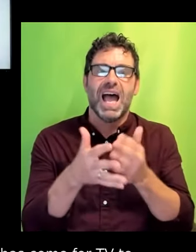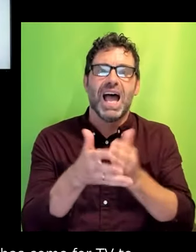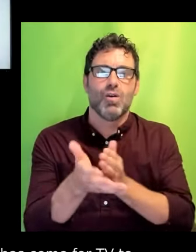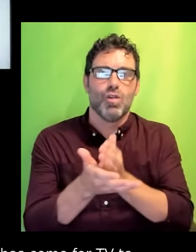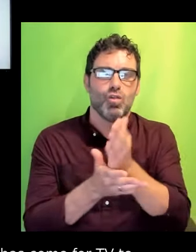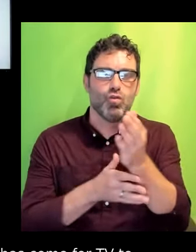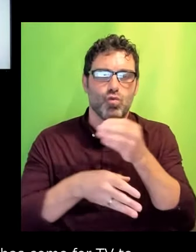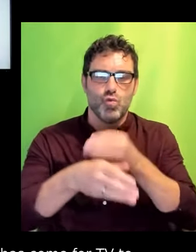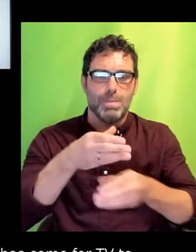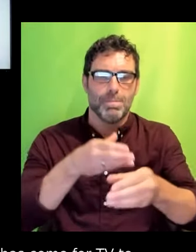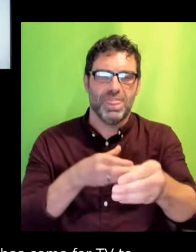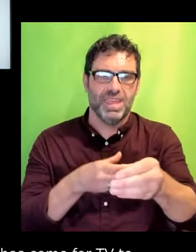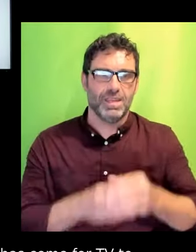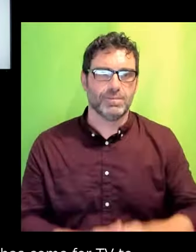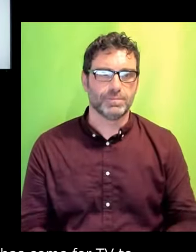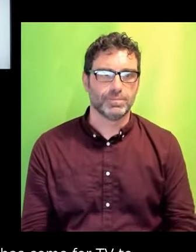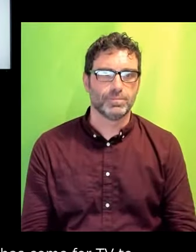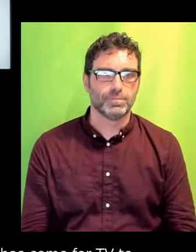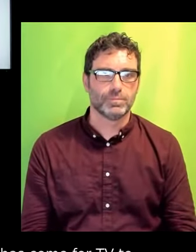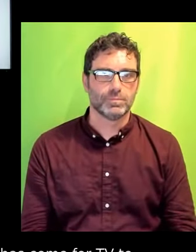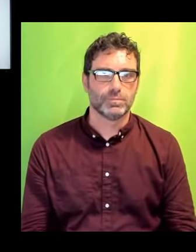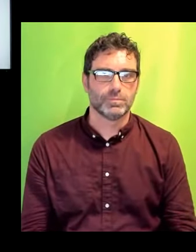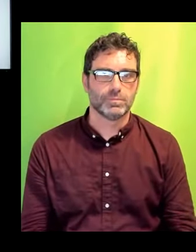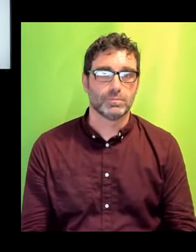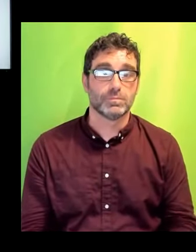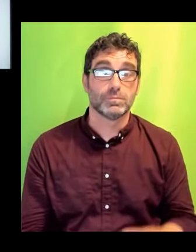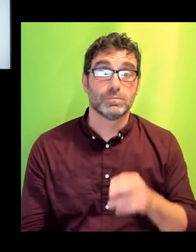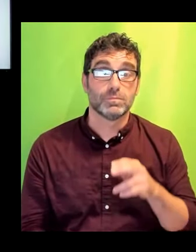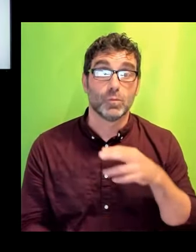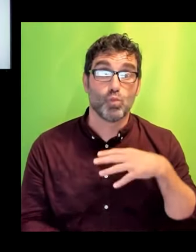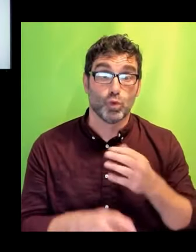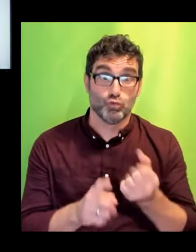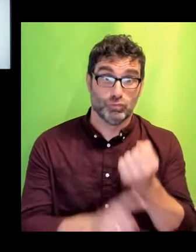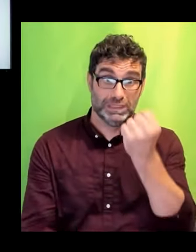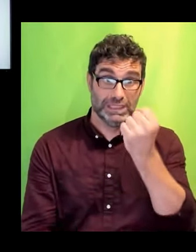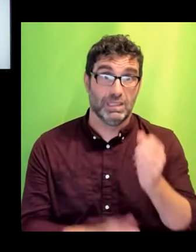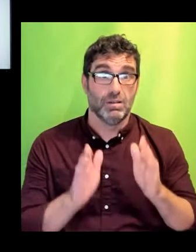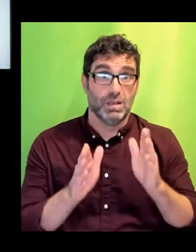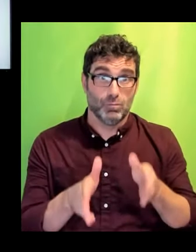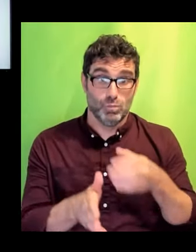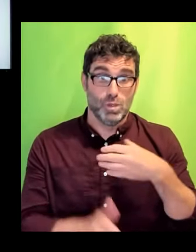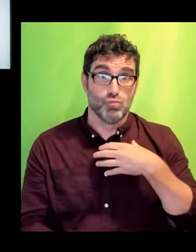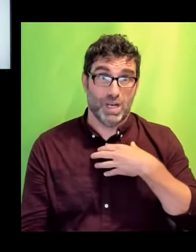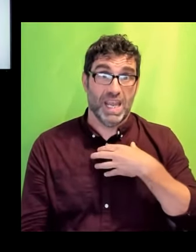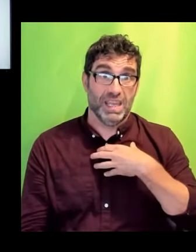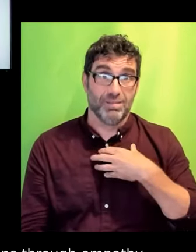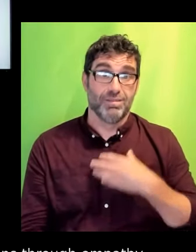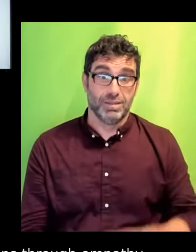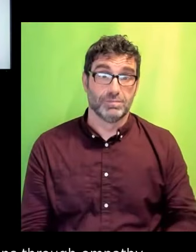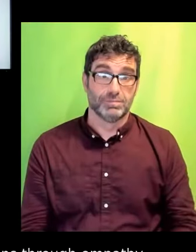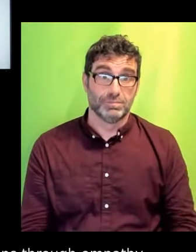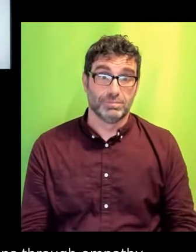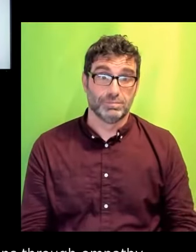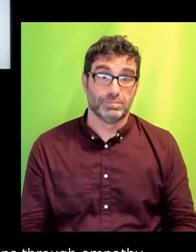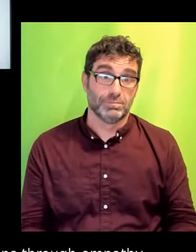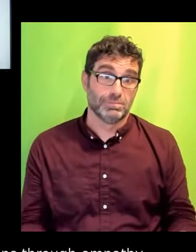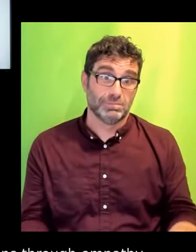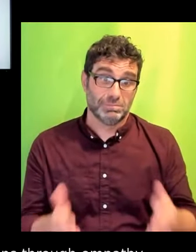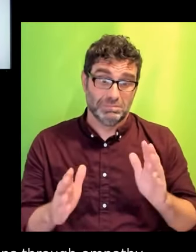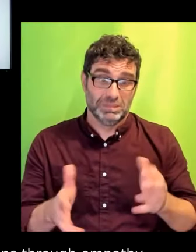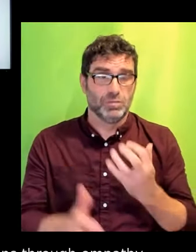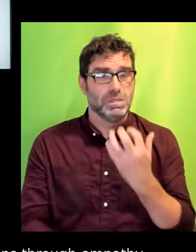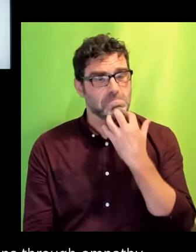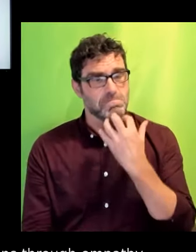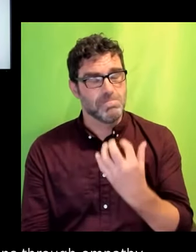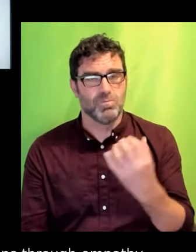To do this requires bravery on all our parts. And if that bravery happens, I am optimistic change will happen because